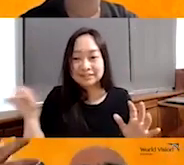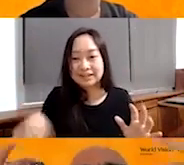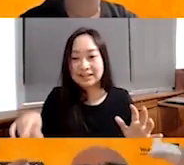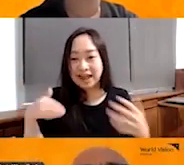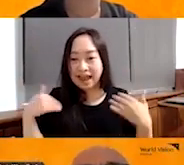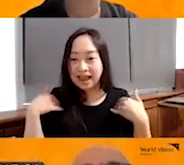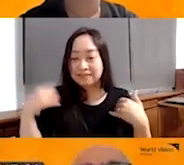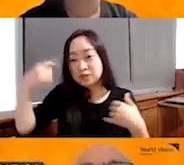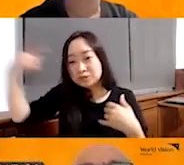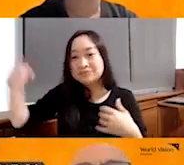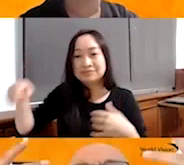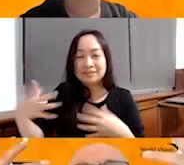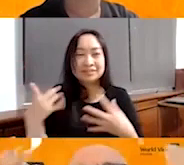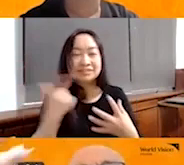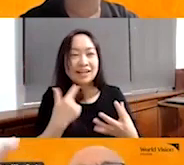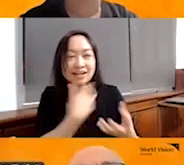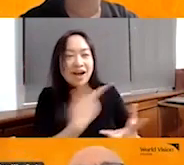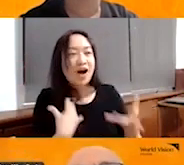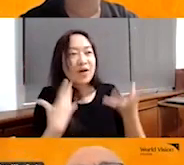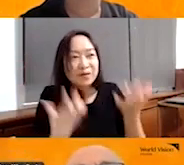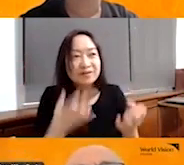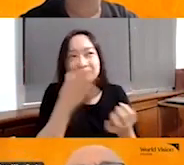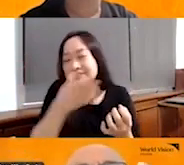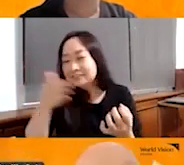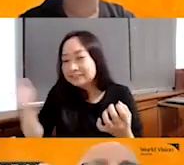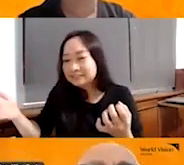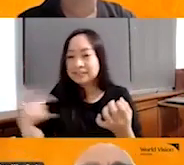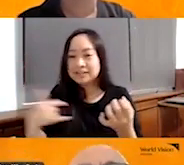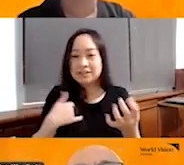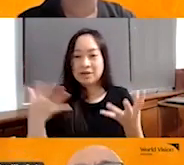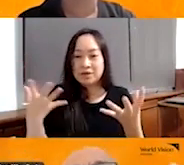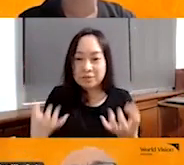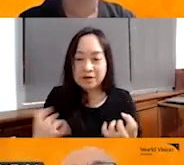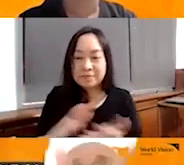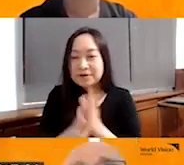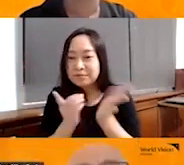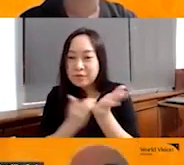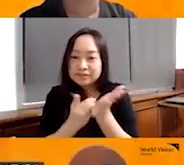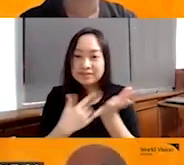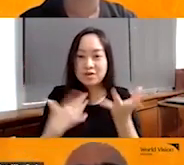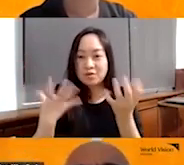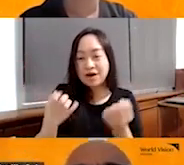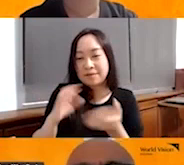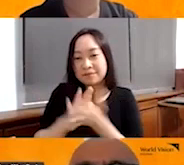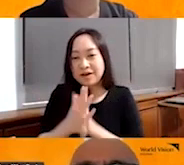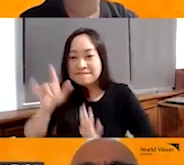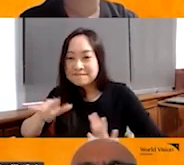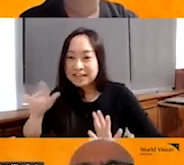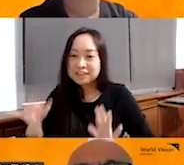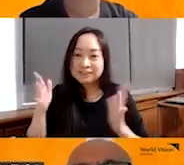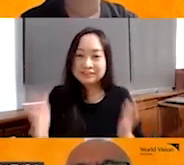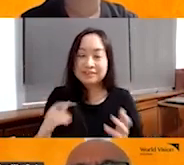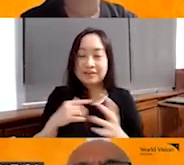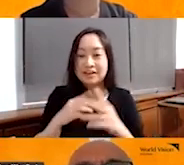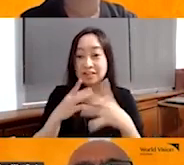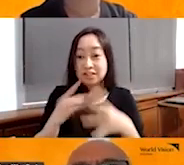dreams. They want to be something. They want to be doctors. They want to be fashionists. It's interesting how you